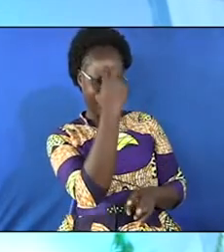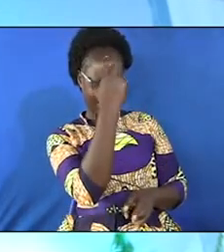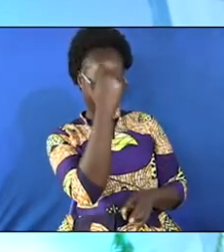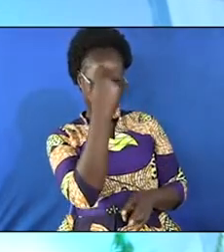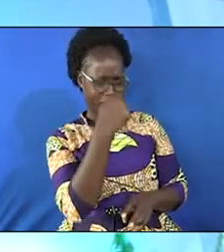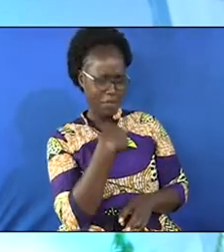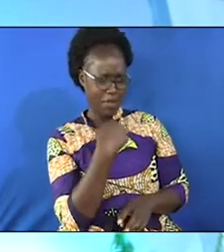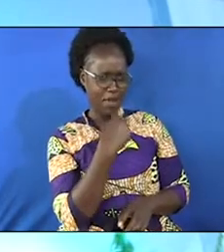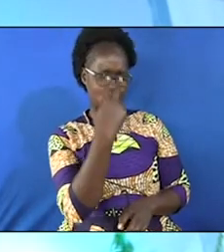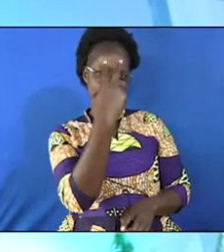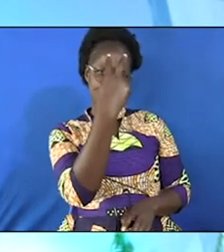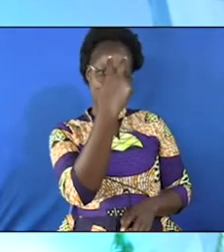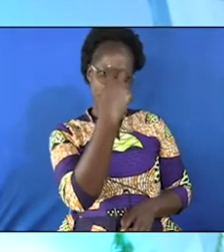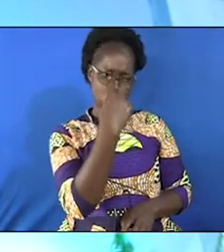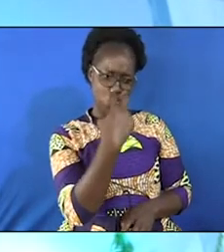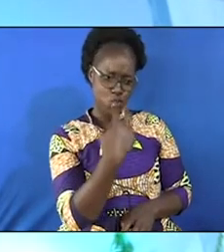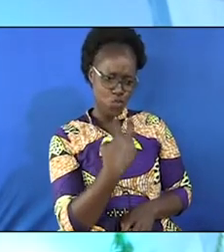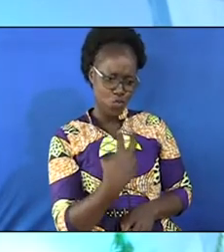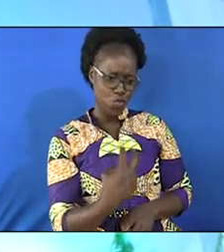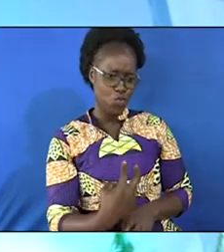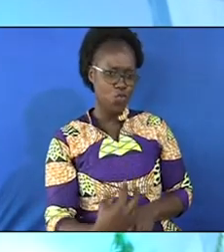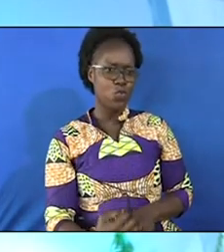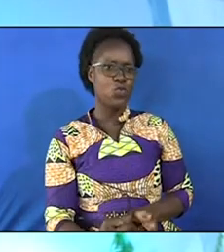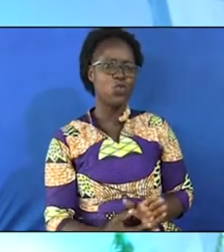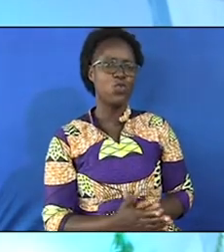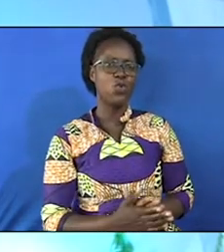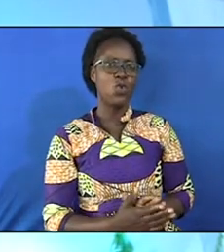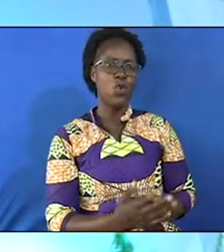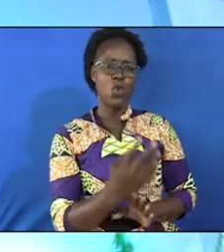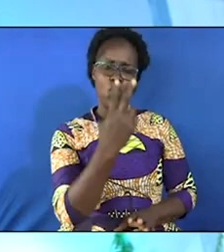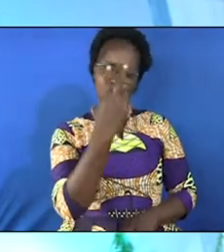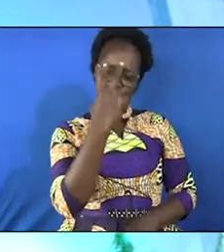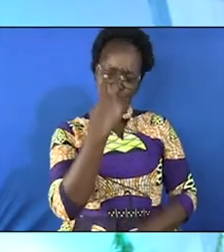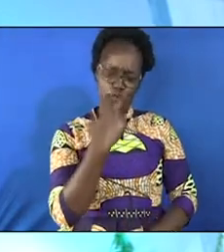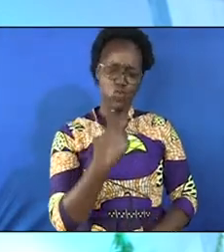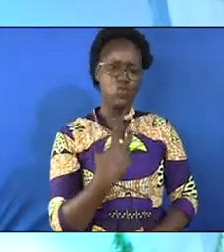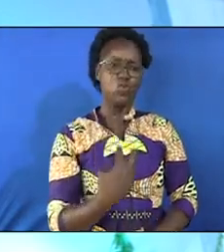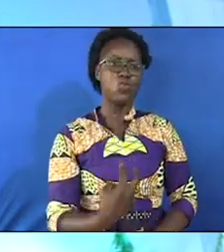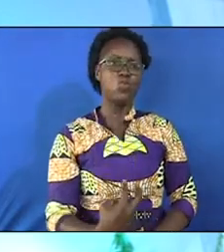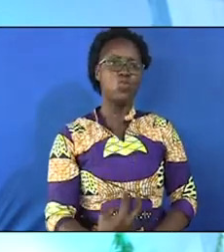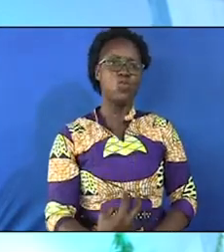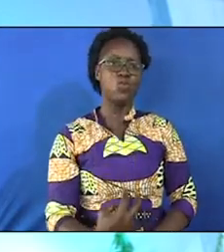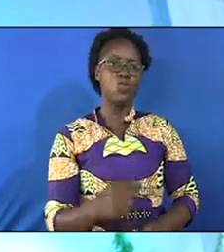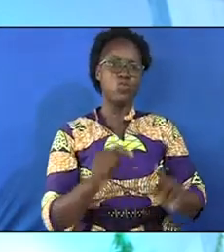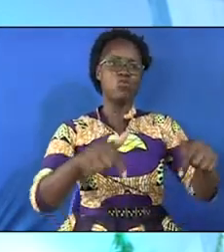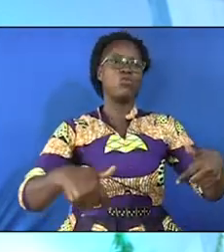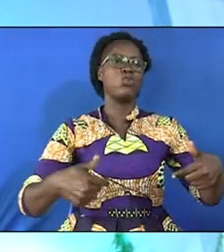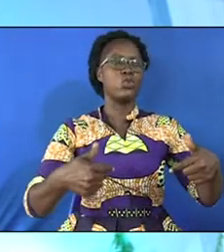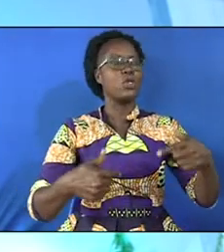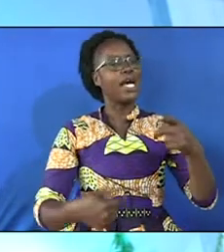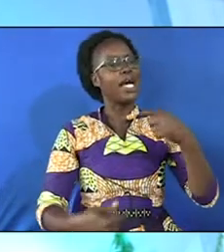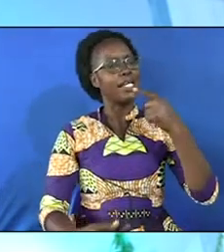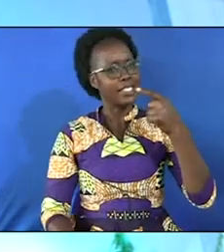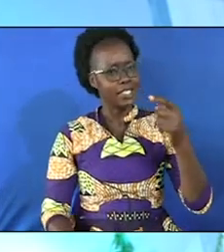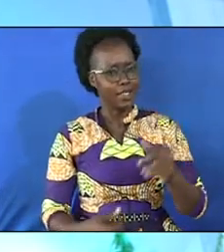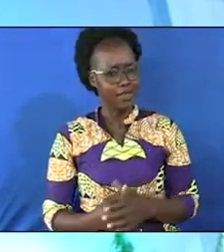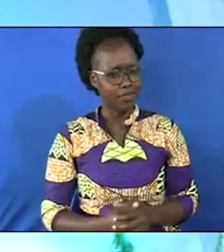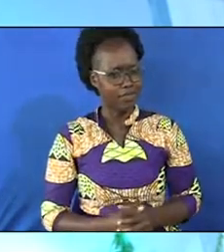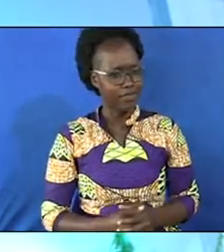helmet serious one look at my attire looked at my shoe and said